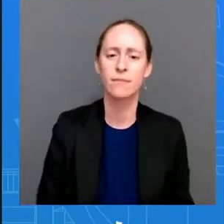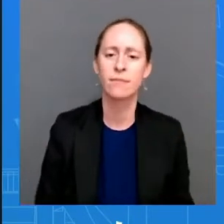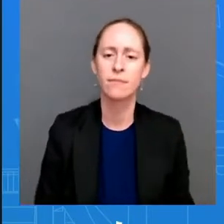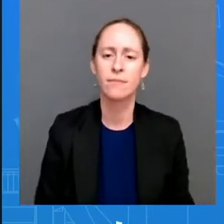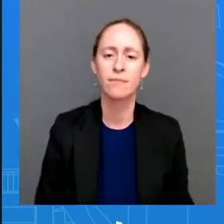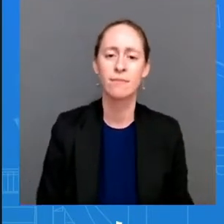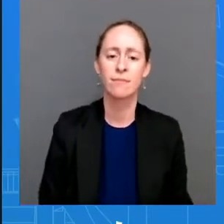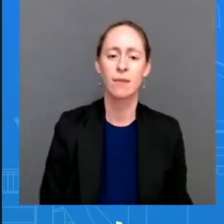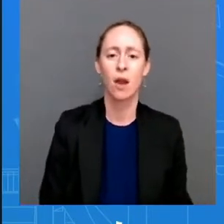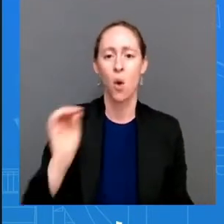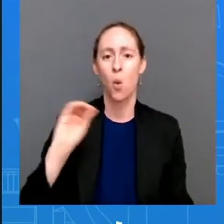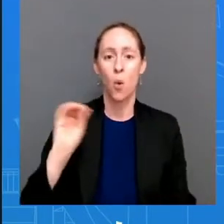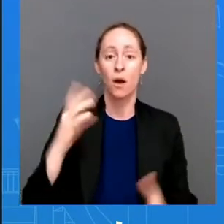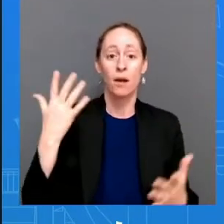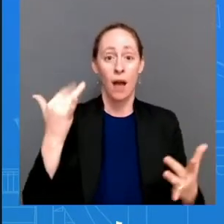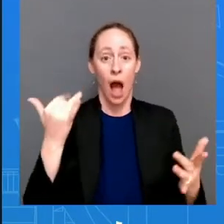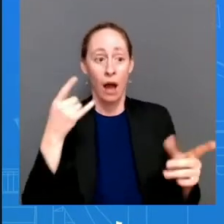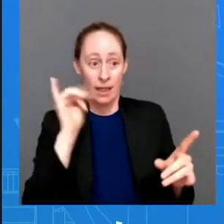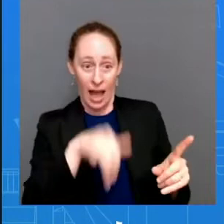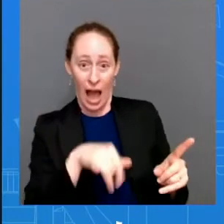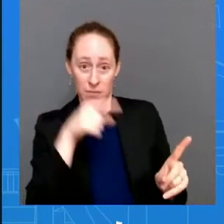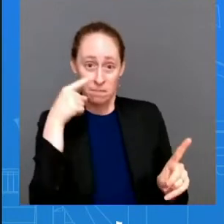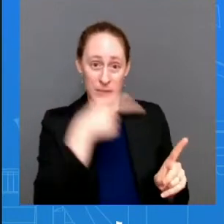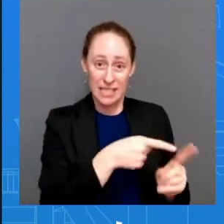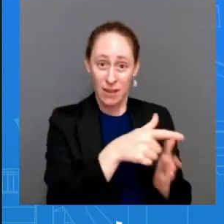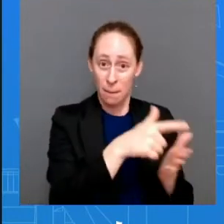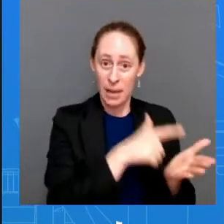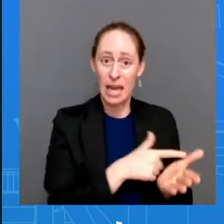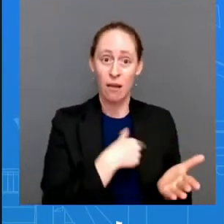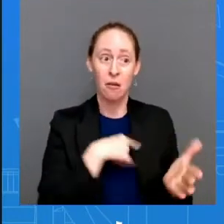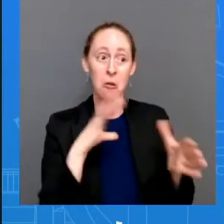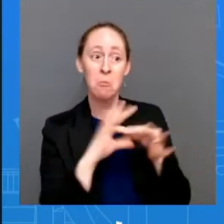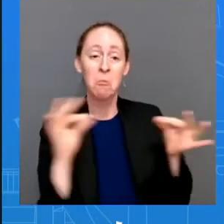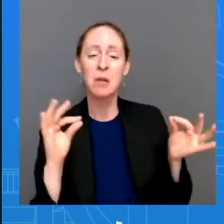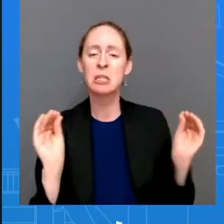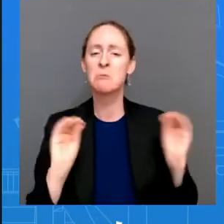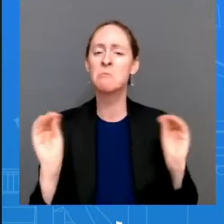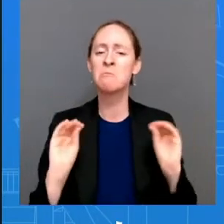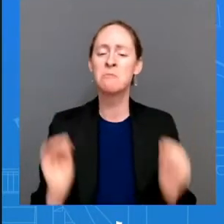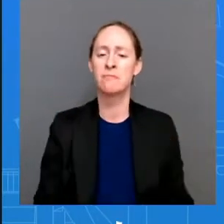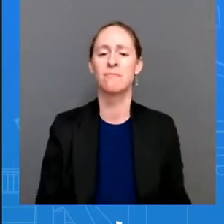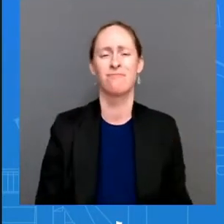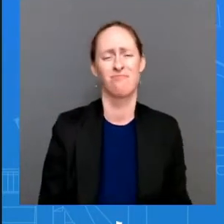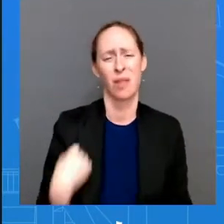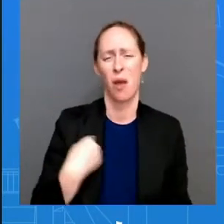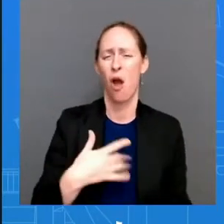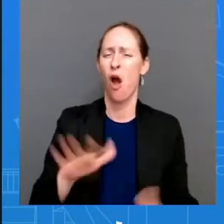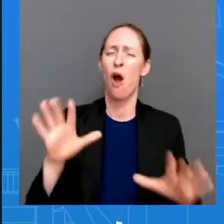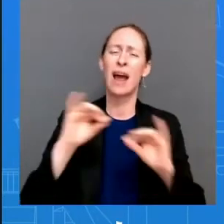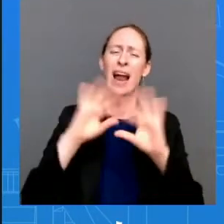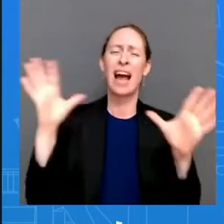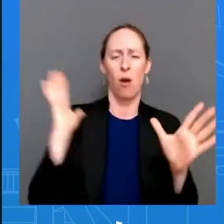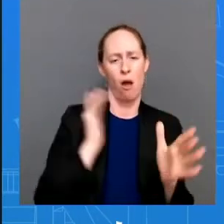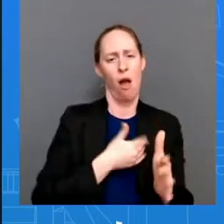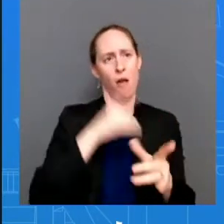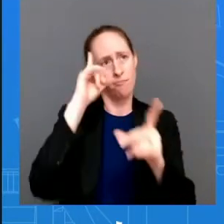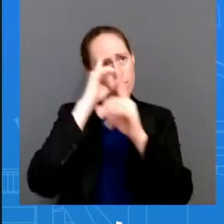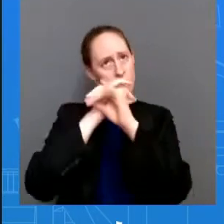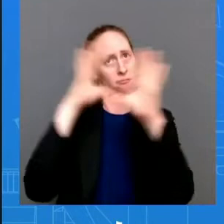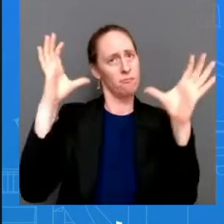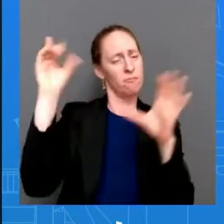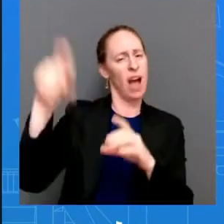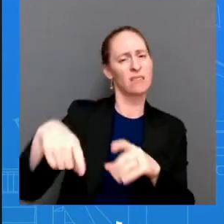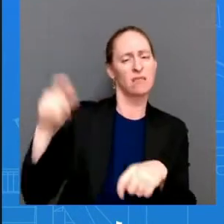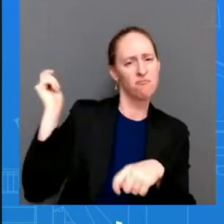legislation but we have been very clear congress needs to act in order to codify a role thanks green a couple questions about